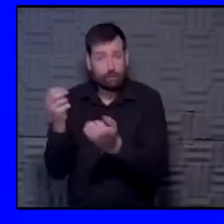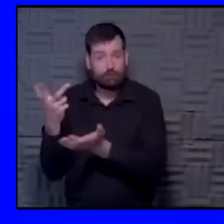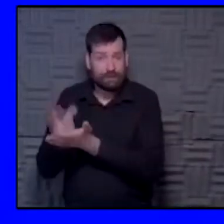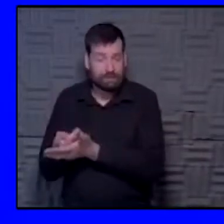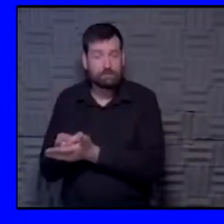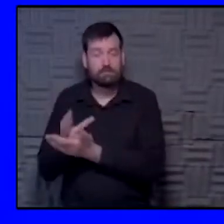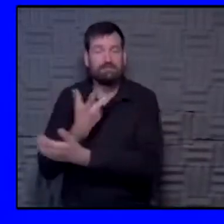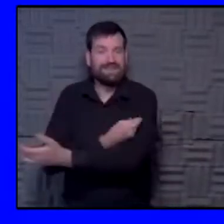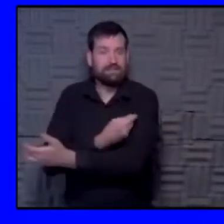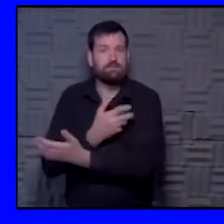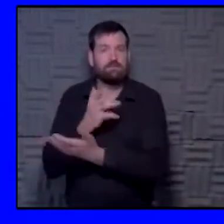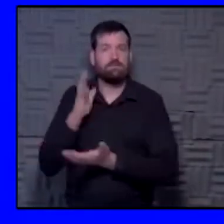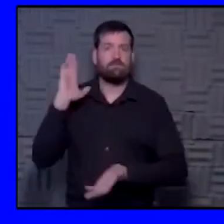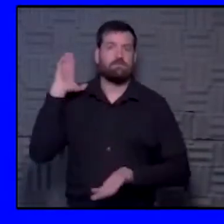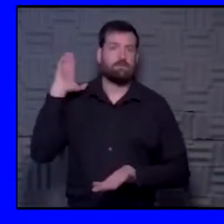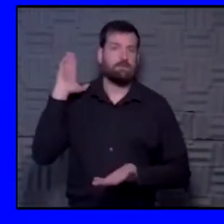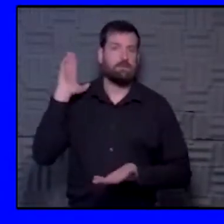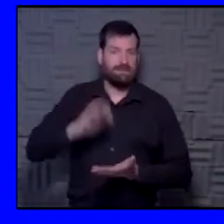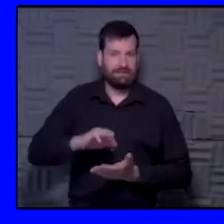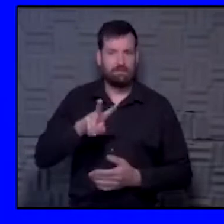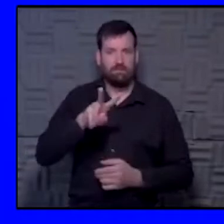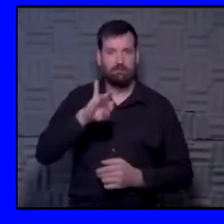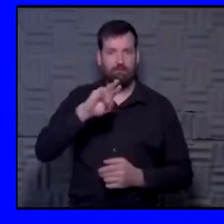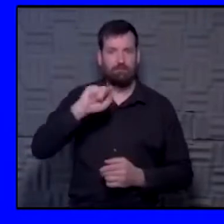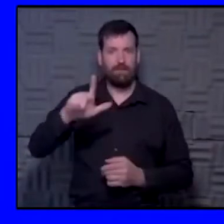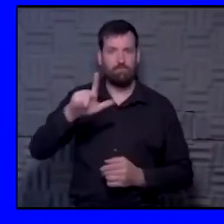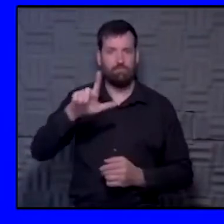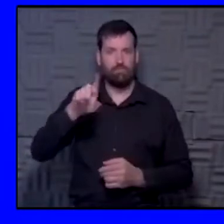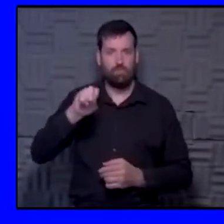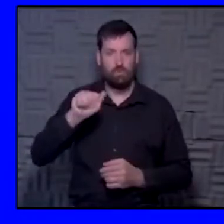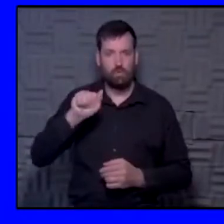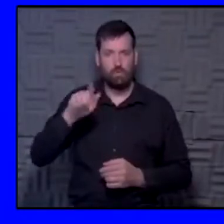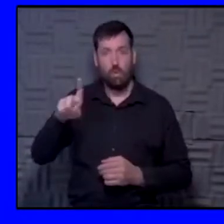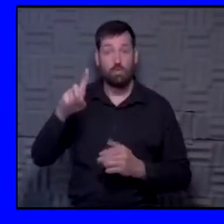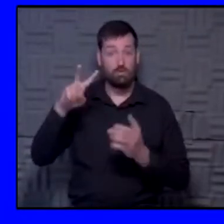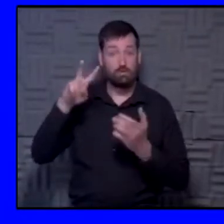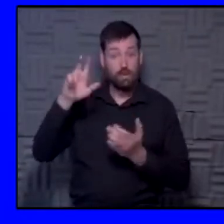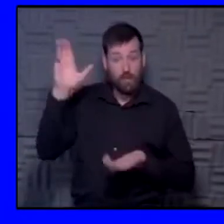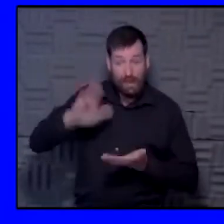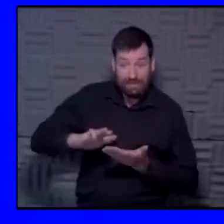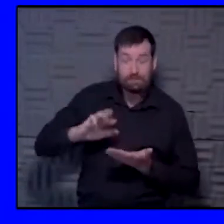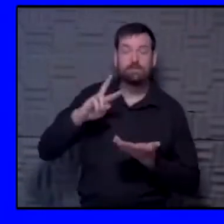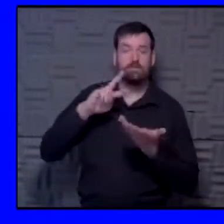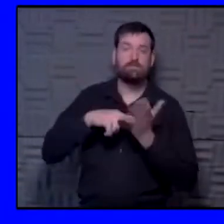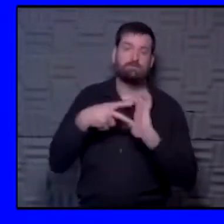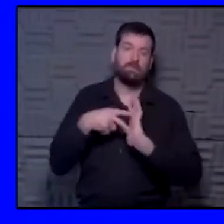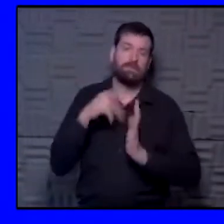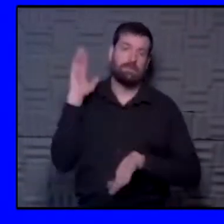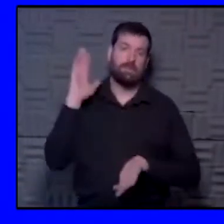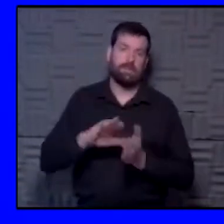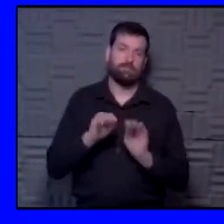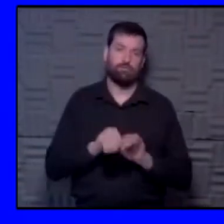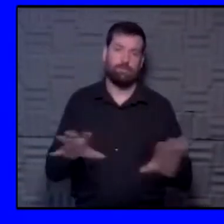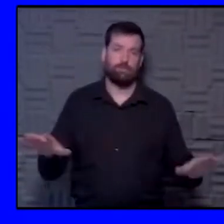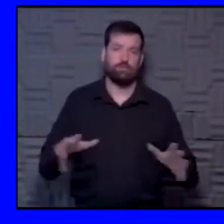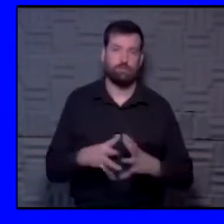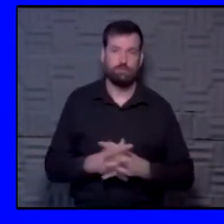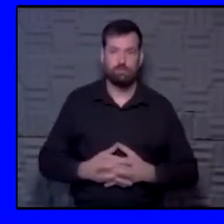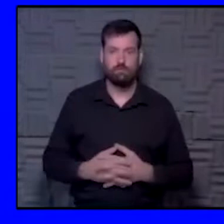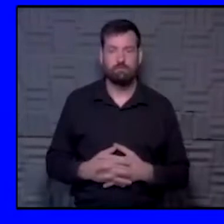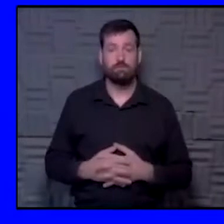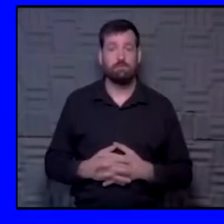lower risk or a lower viral load. Therefore, lower viral loads lend to lower transmission. So